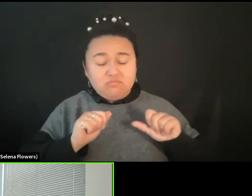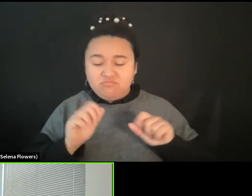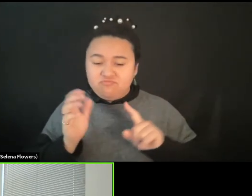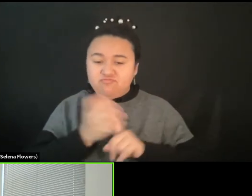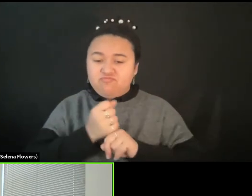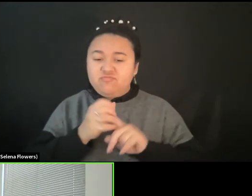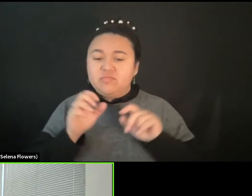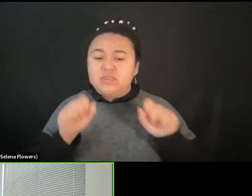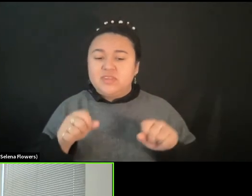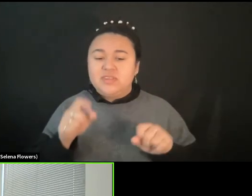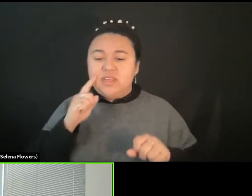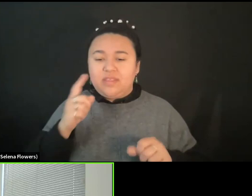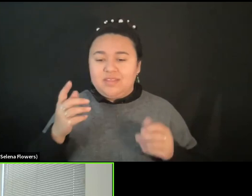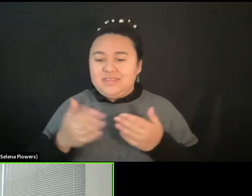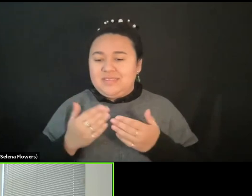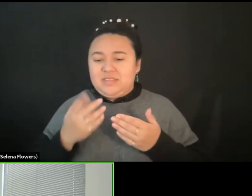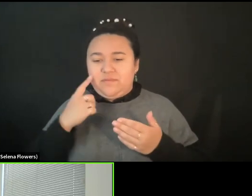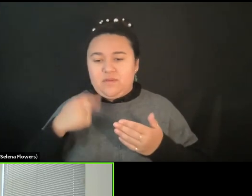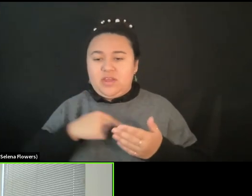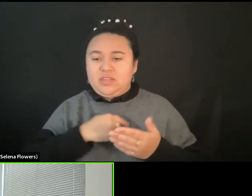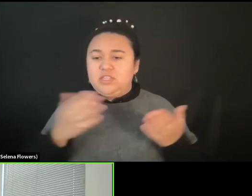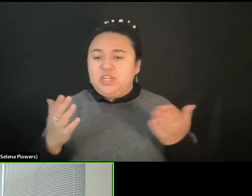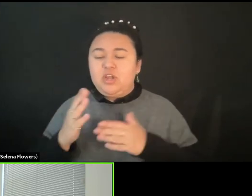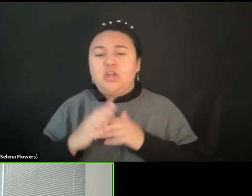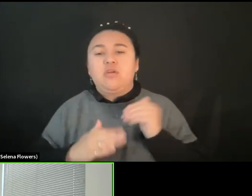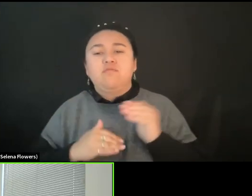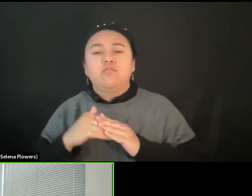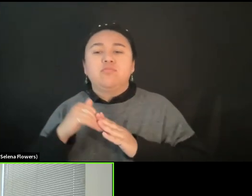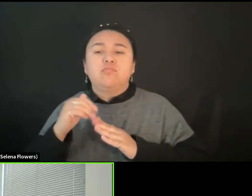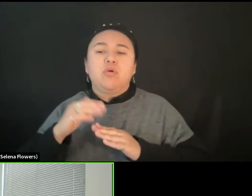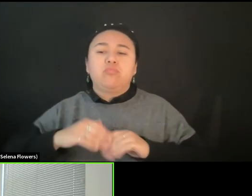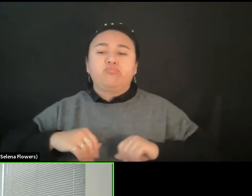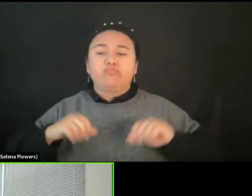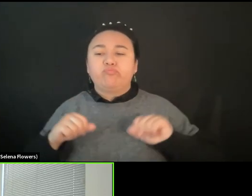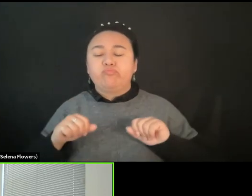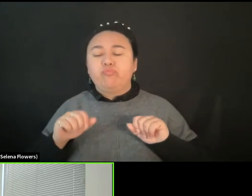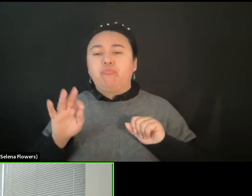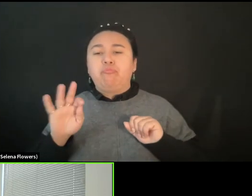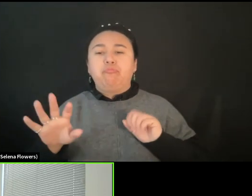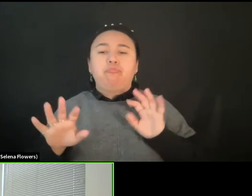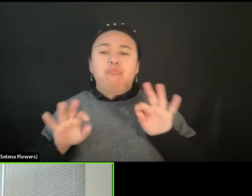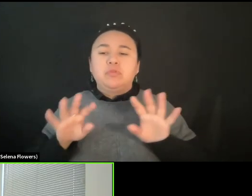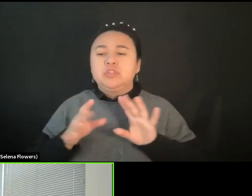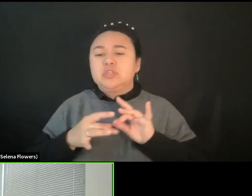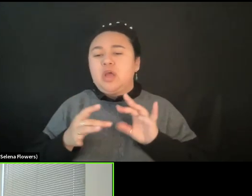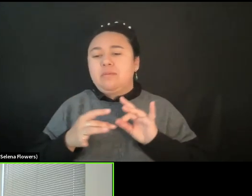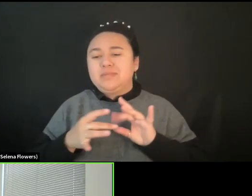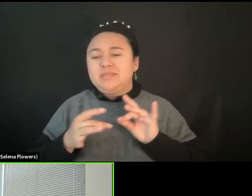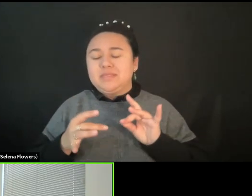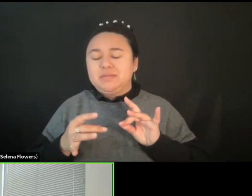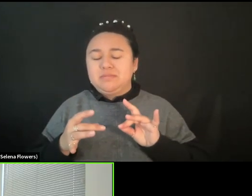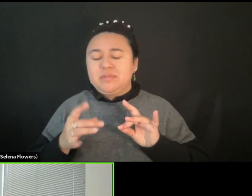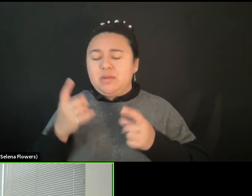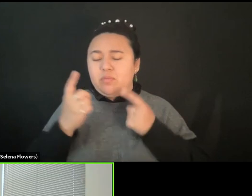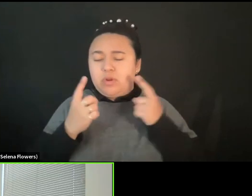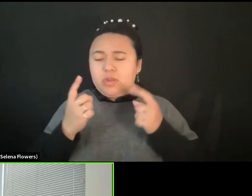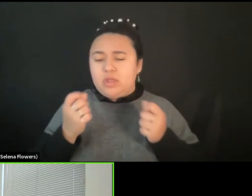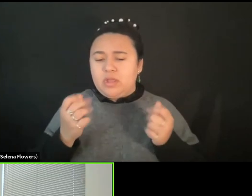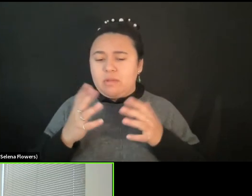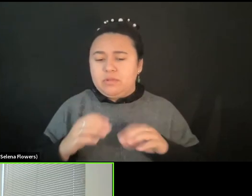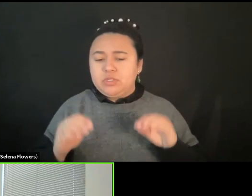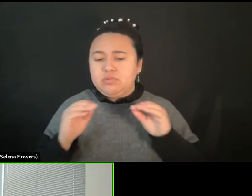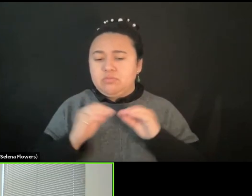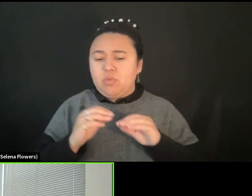saying these things. But I'm just wondering how much more theater